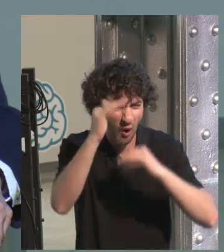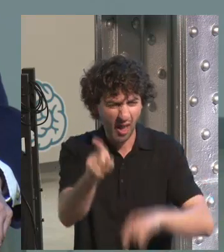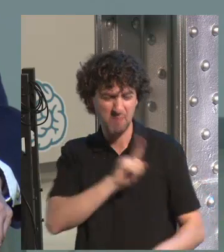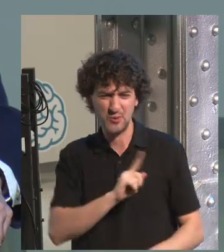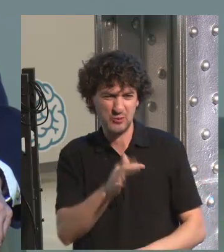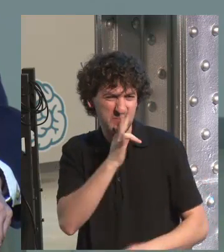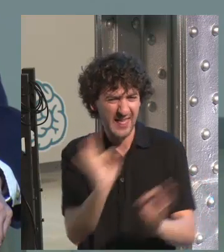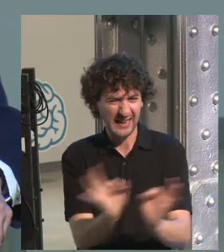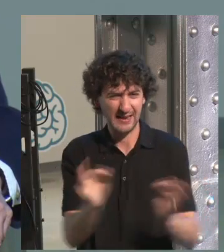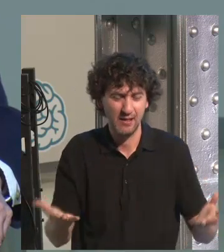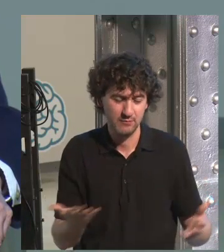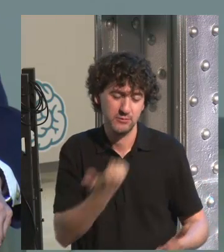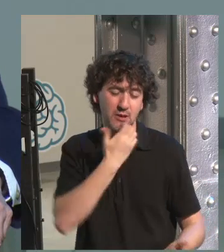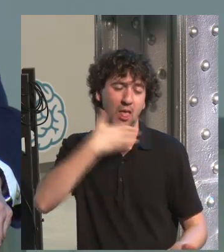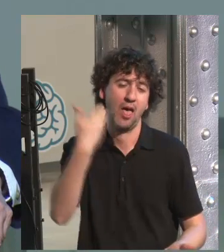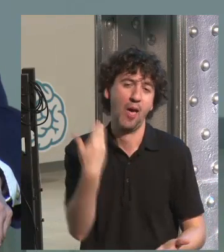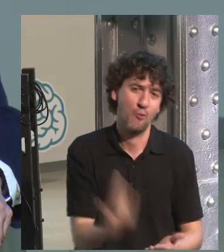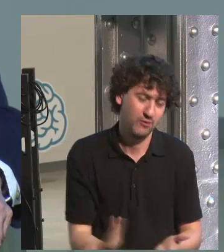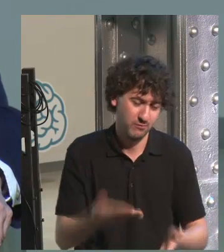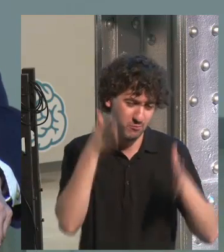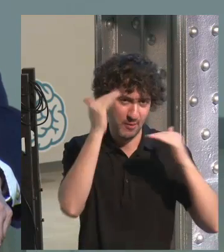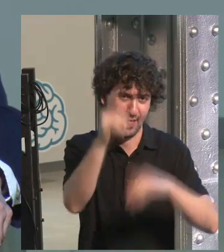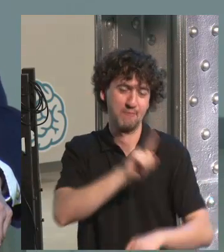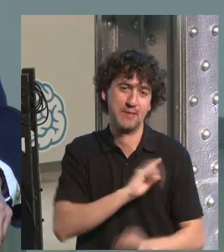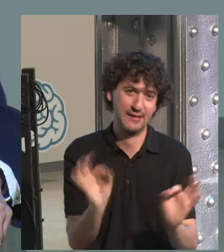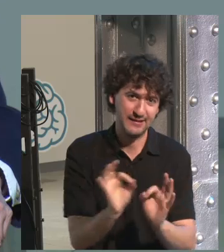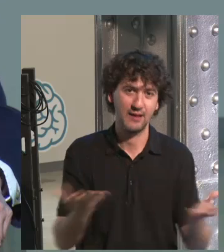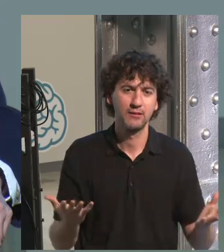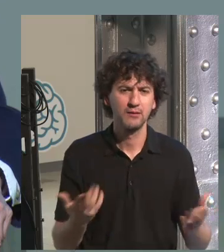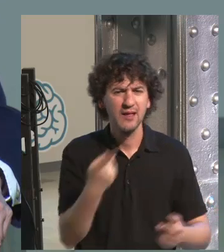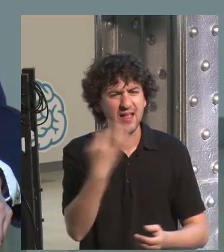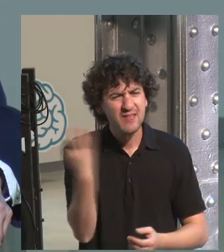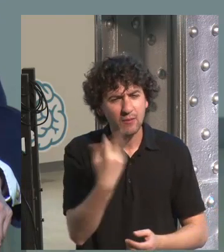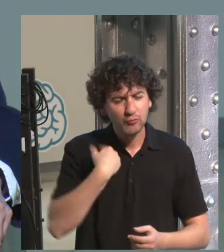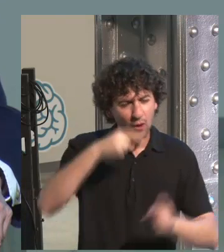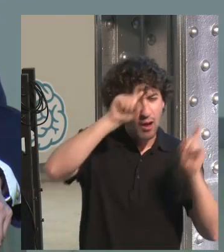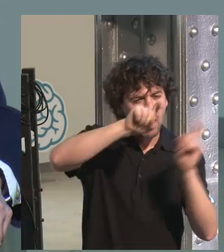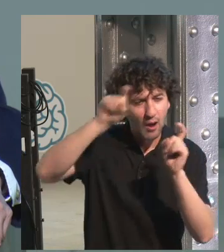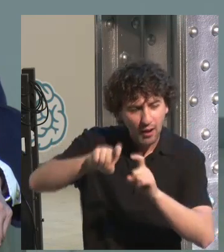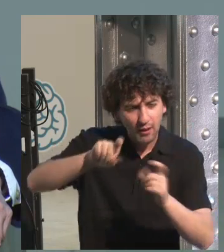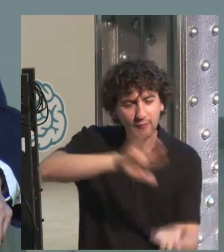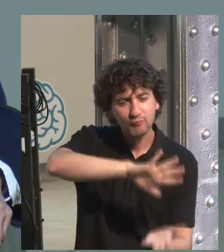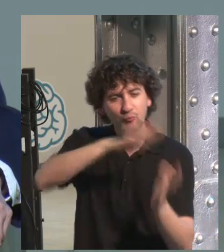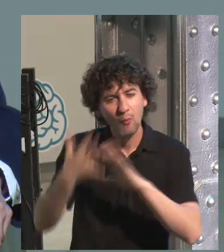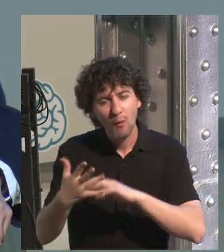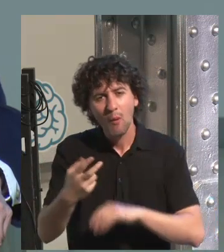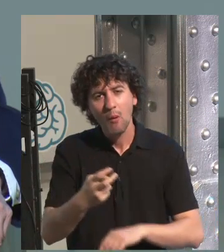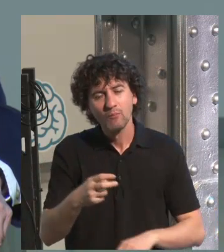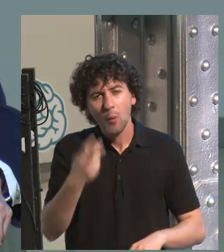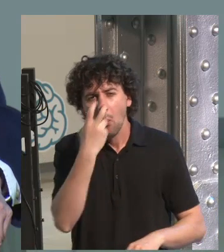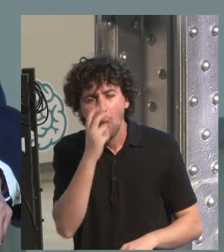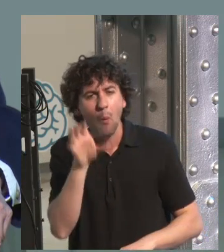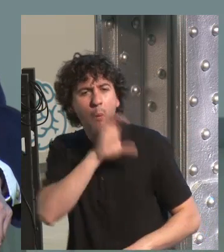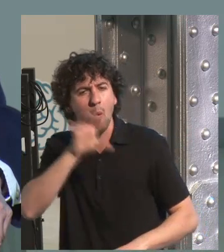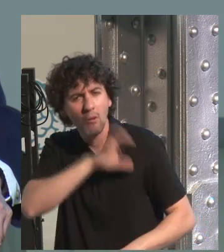But it's useless if you are boring, if you are a boring teacher. Try them